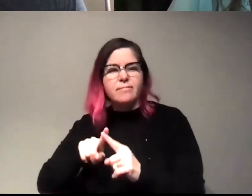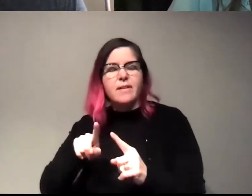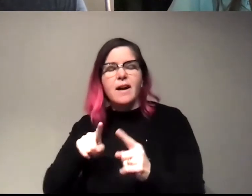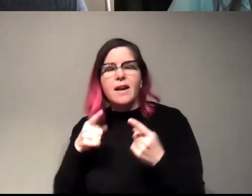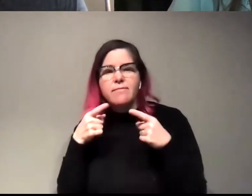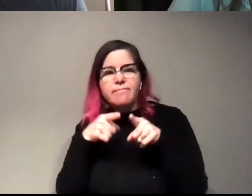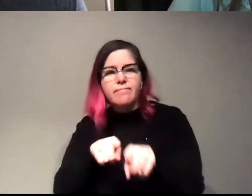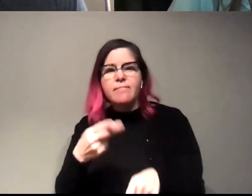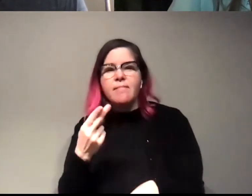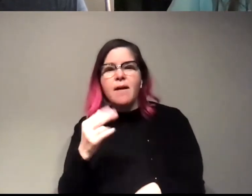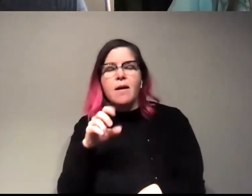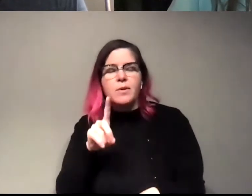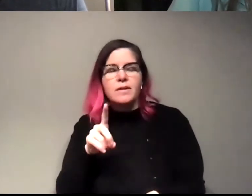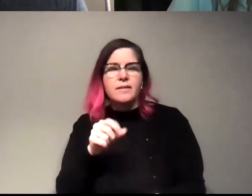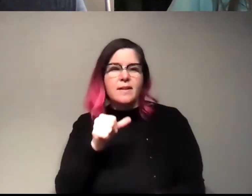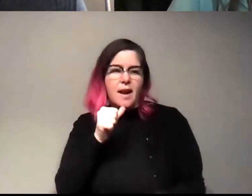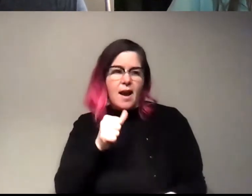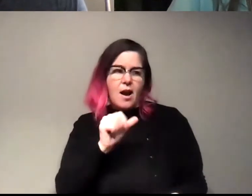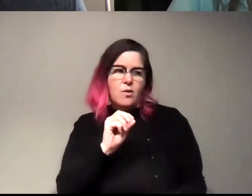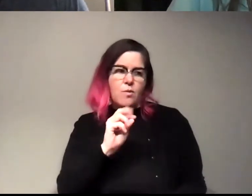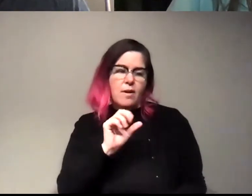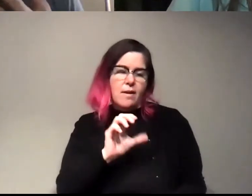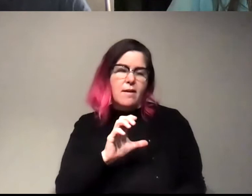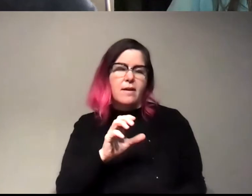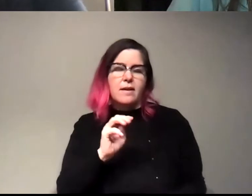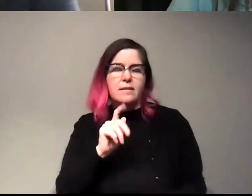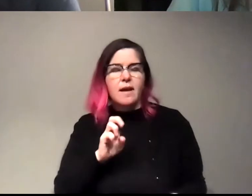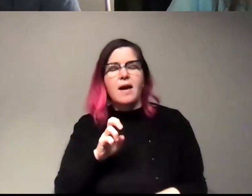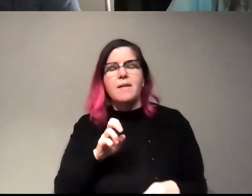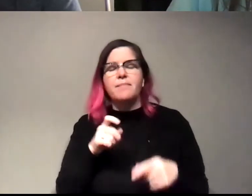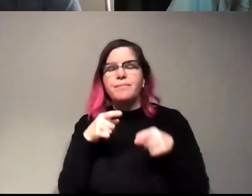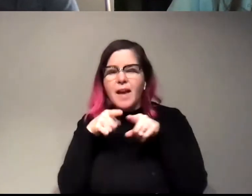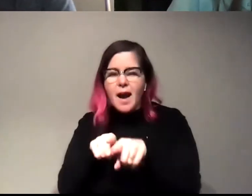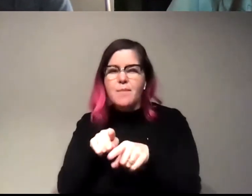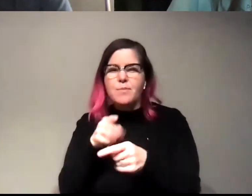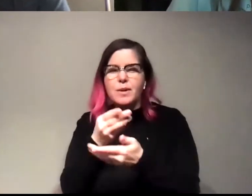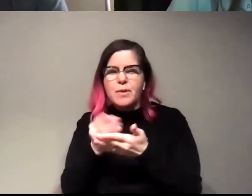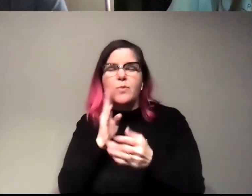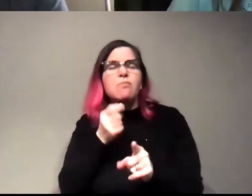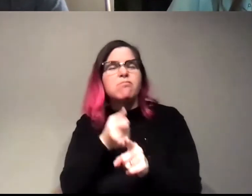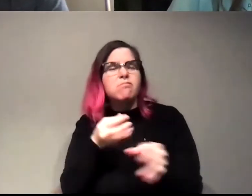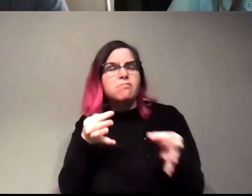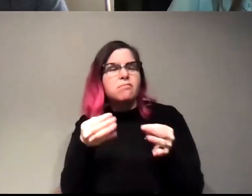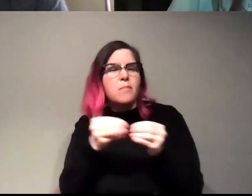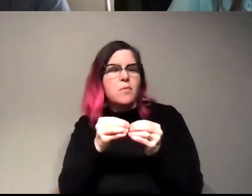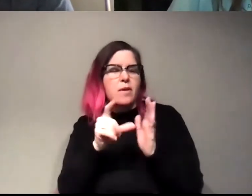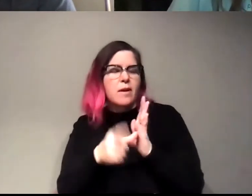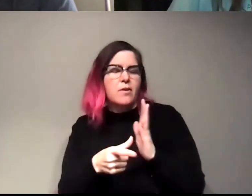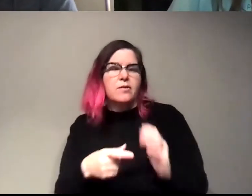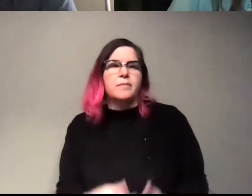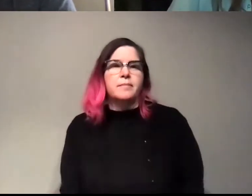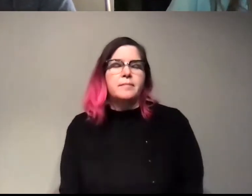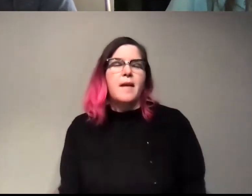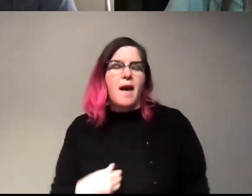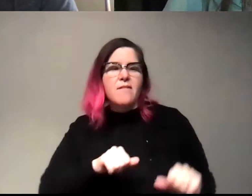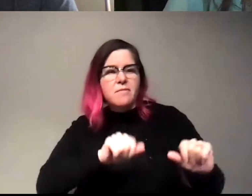inorganic enzyme hybrid materials, which I'll talk to you guys a little bit about, I guess, a slide